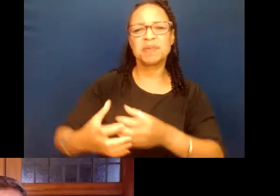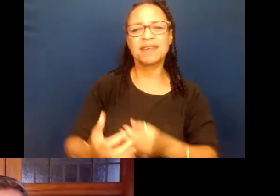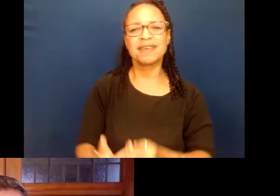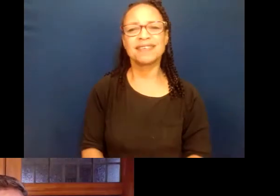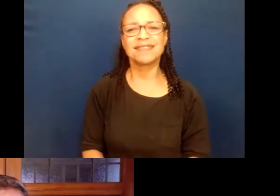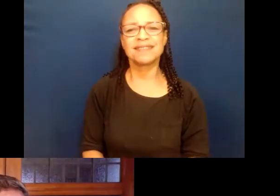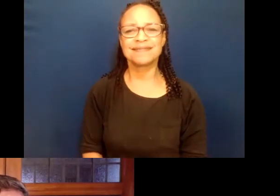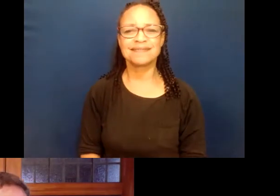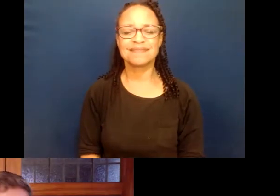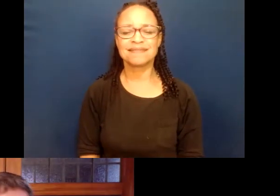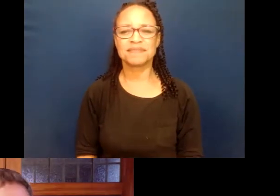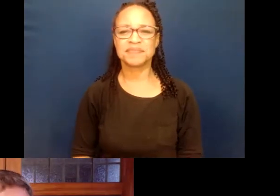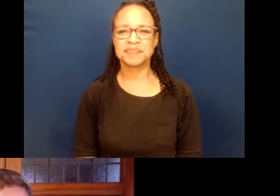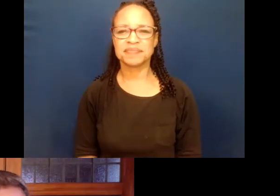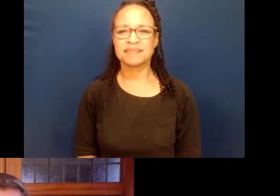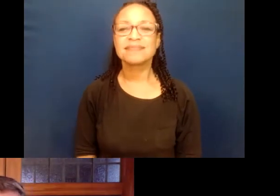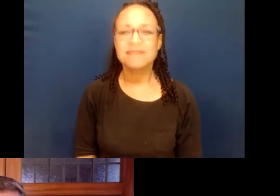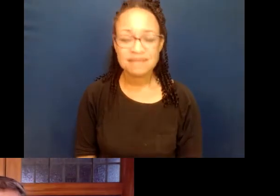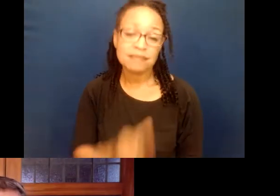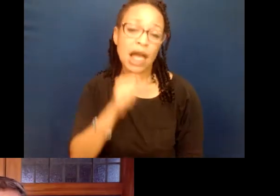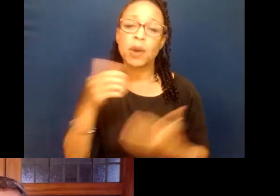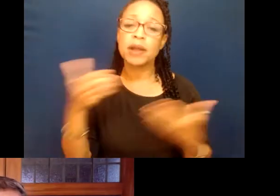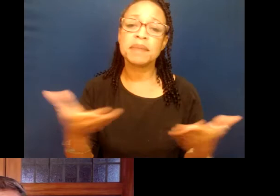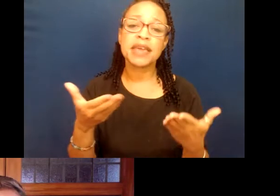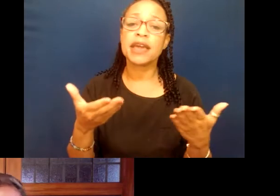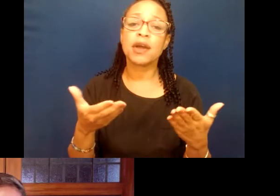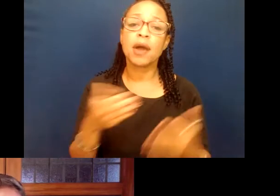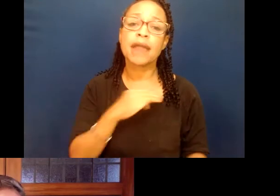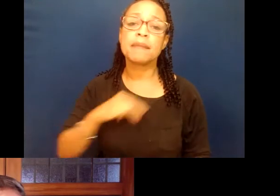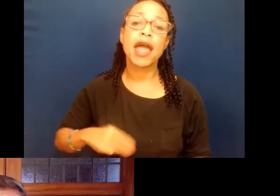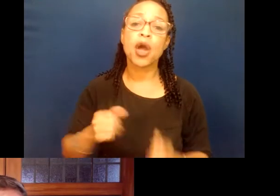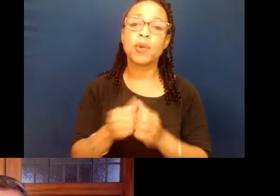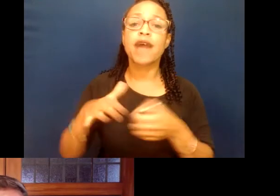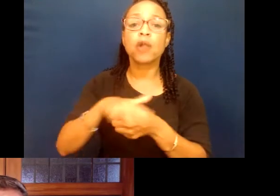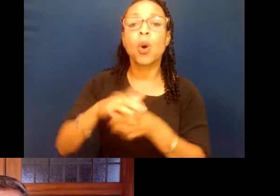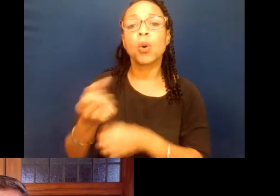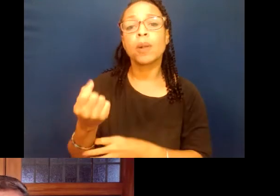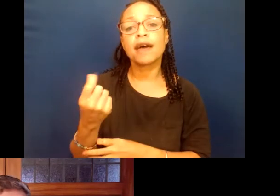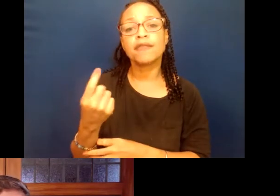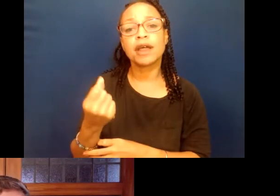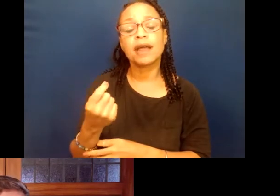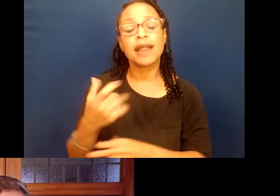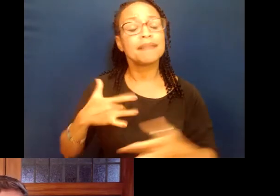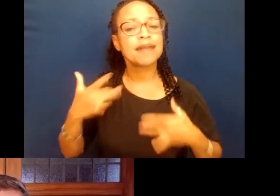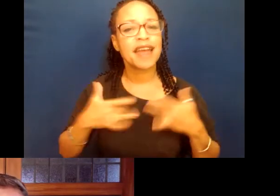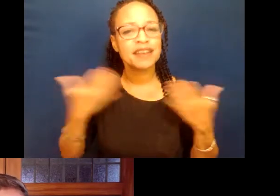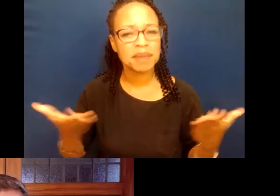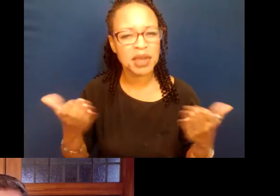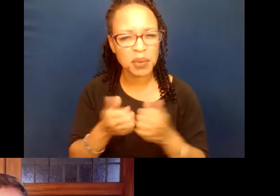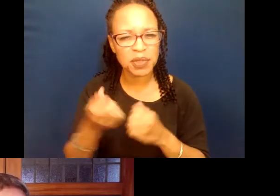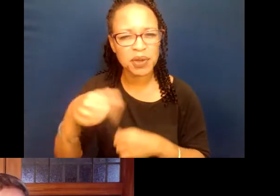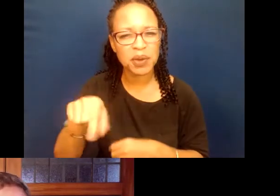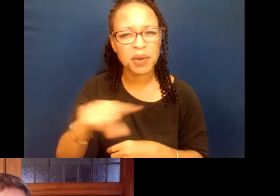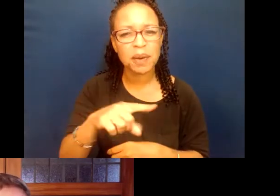without United Here Local 11, I wouldn't be here as mayor. So it's a thrill and honor to be here with you. And as Ada was saying, look,